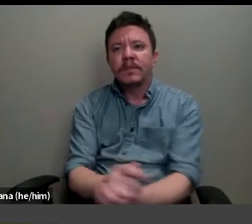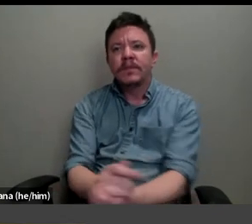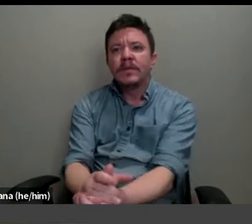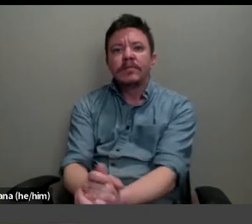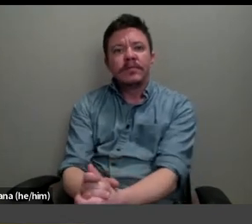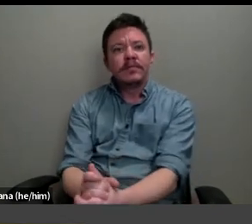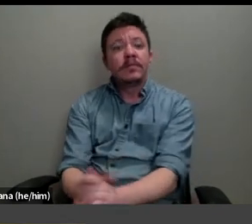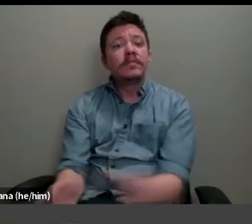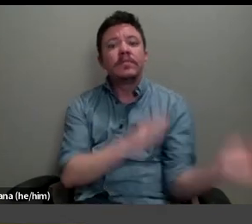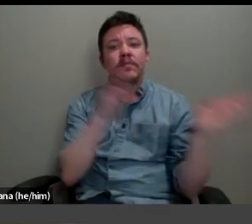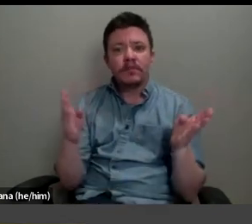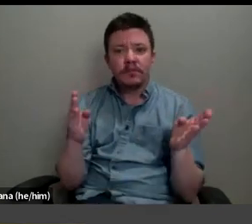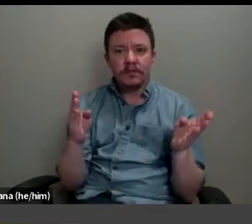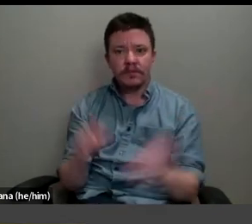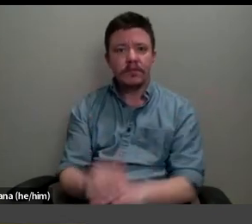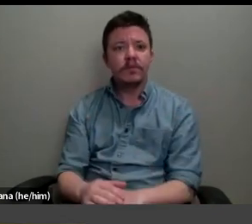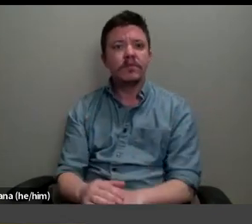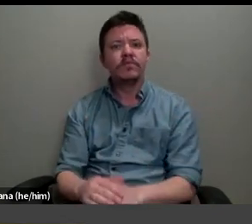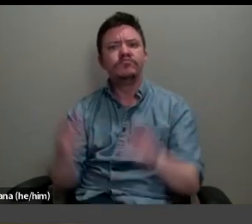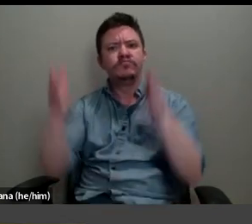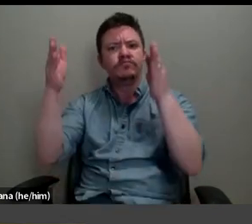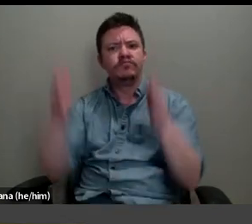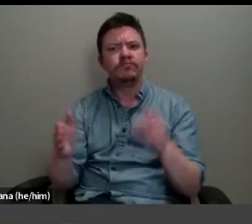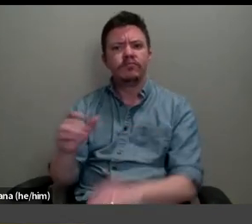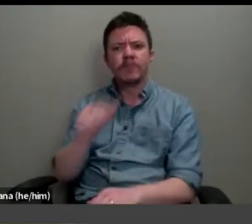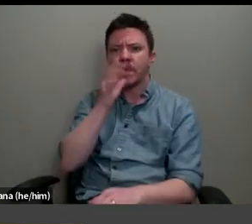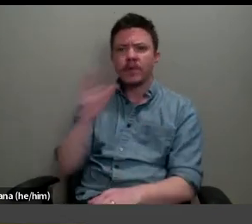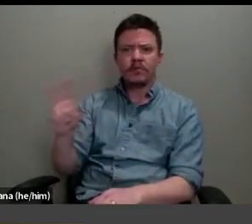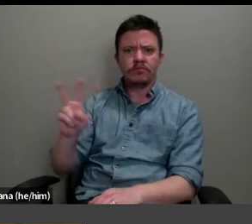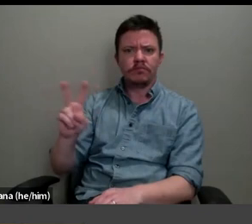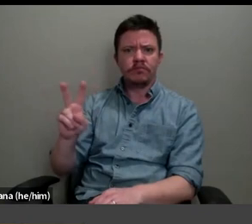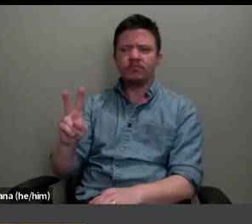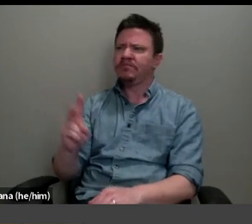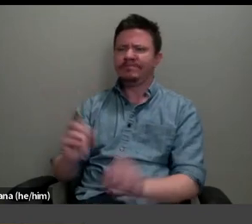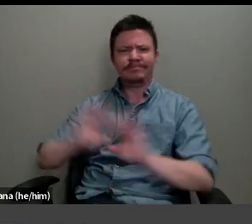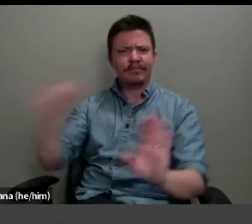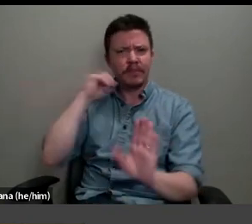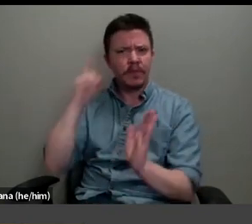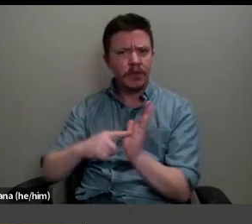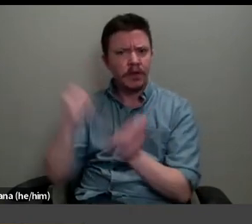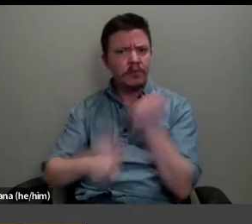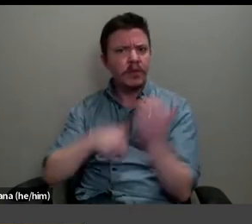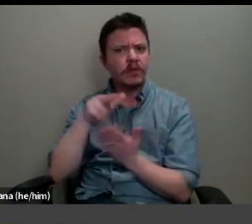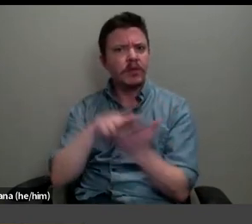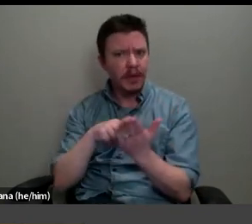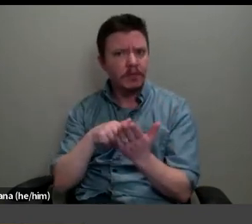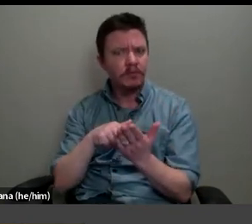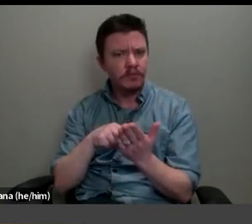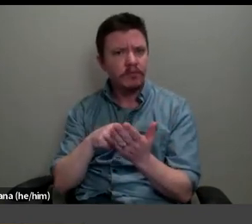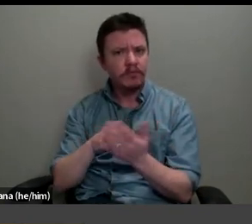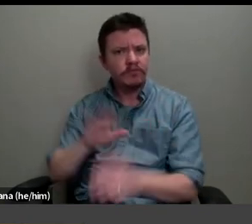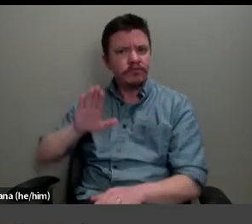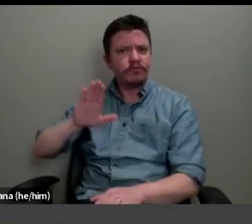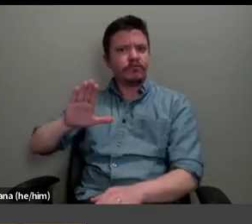The figure of Madame Voyard is a marginal yet recognisable presence in each of these paintings, her patron's